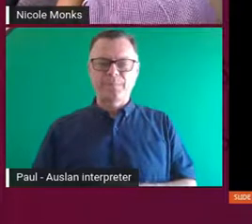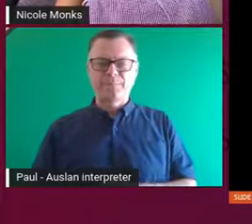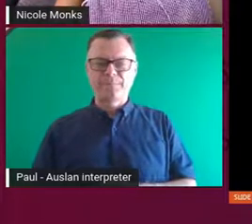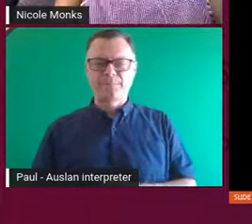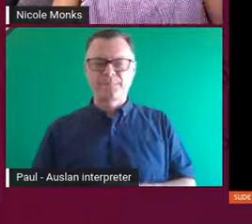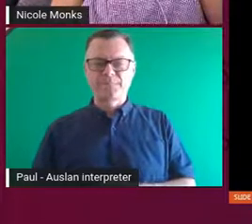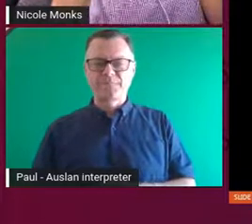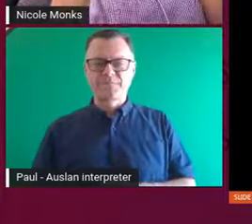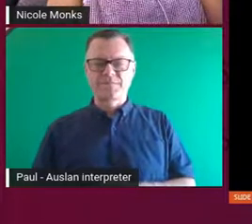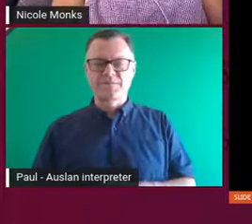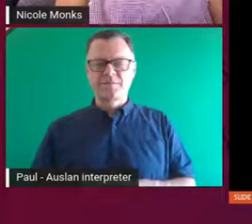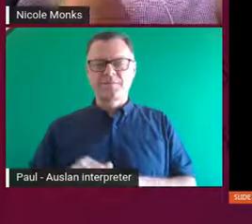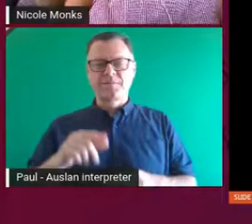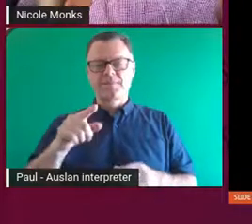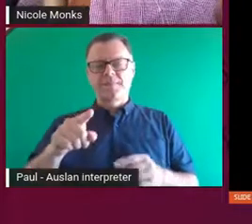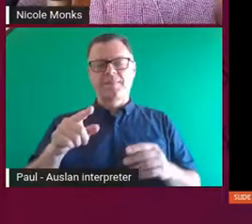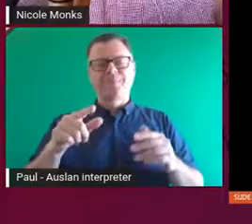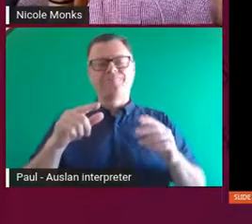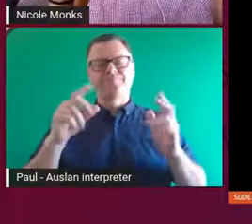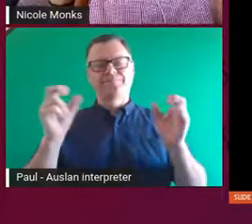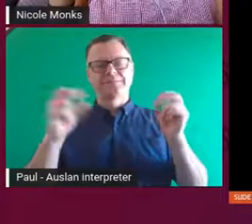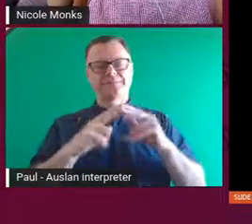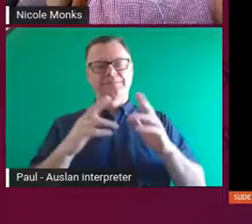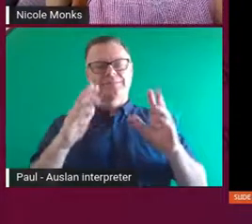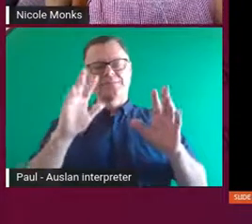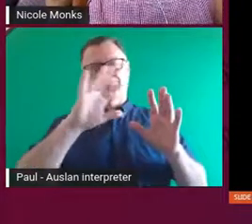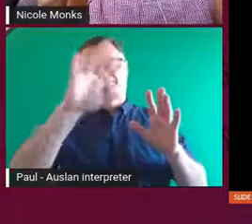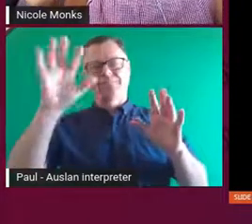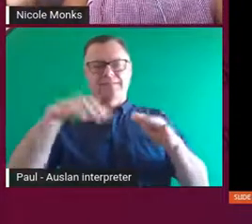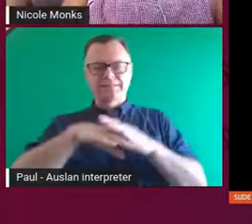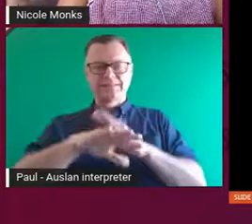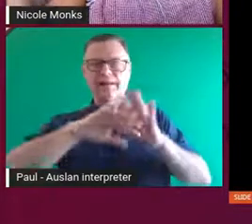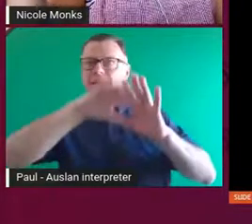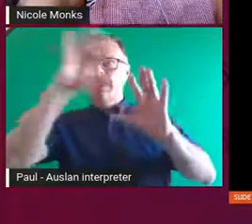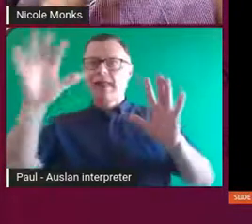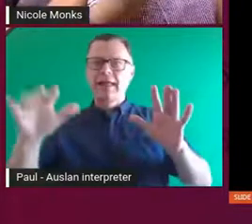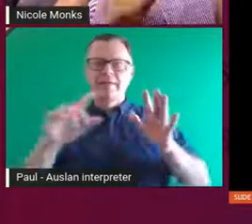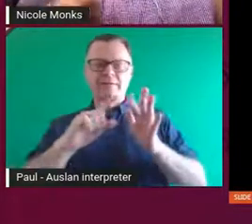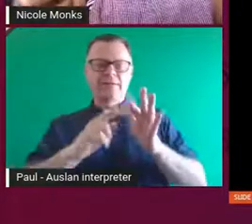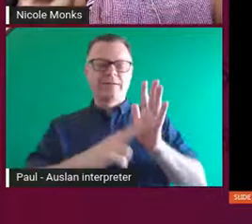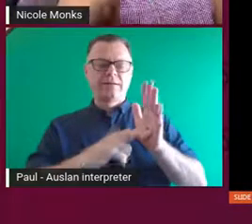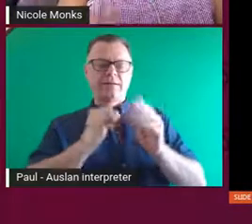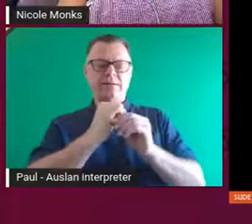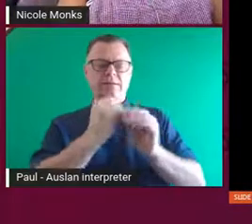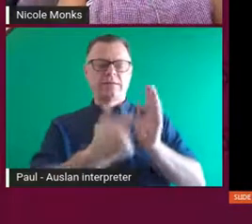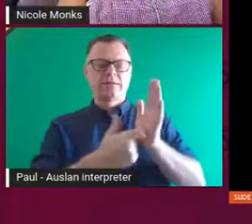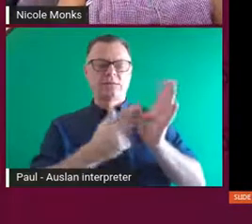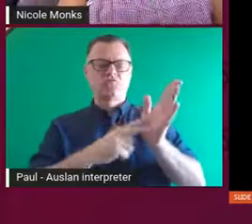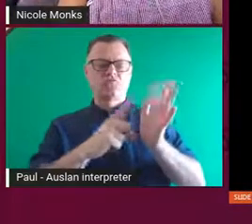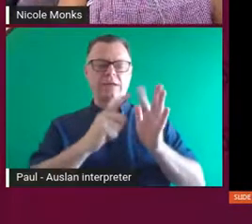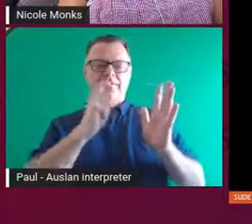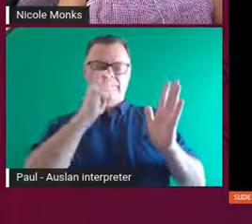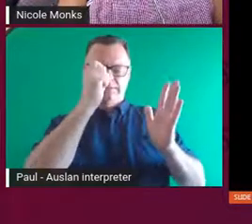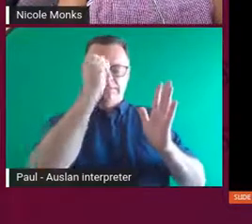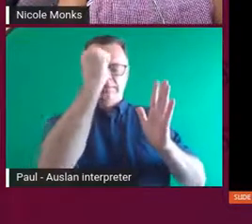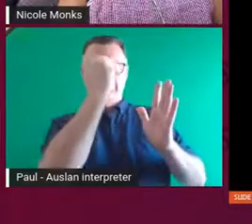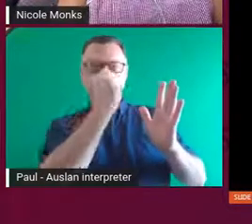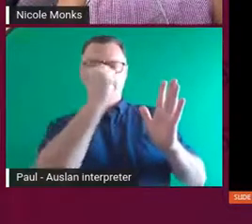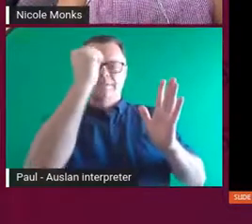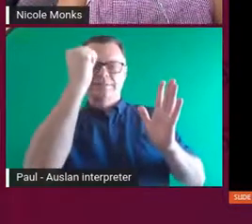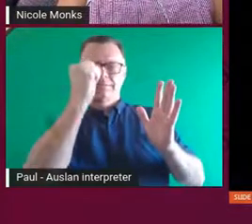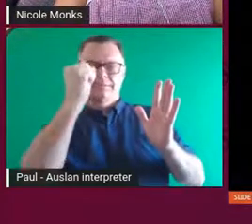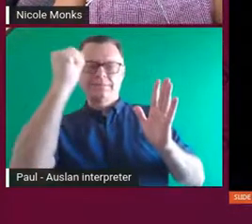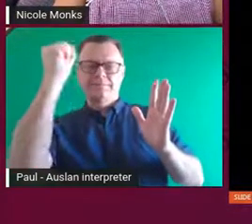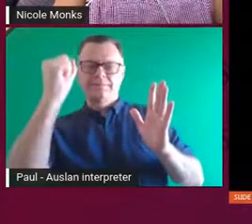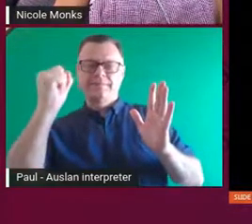there in the Sydney area. So what we wanted to do then was use that similar technique and then engrave back into the face of the rock.